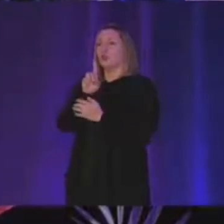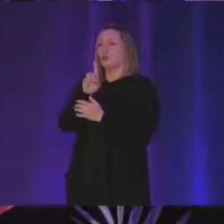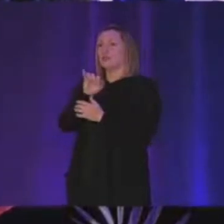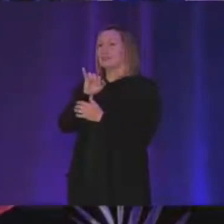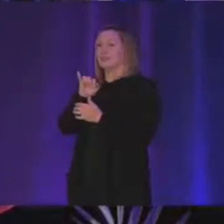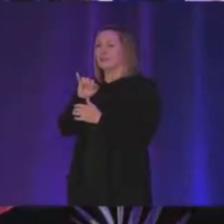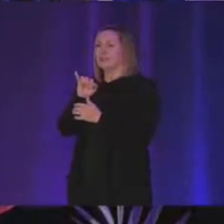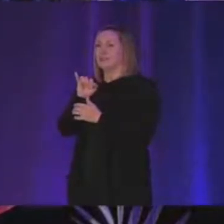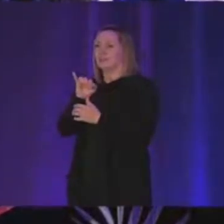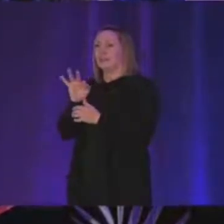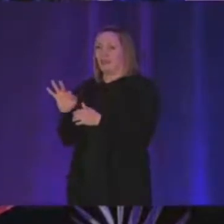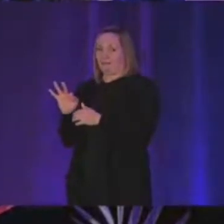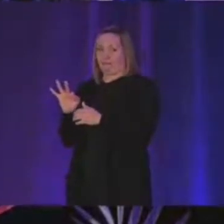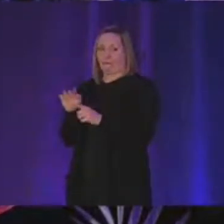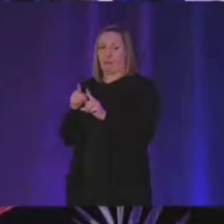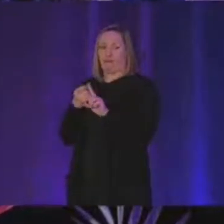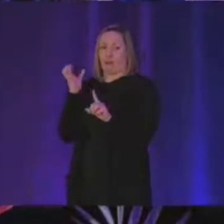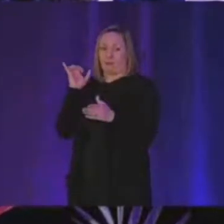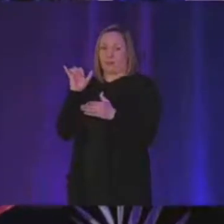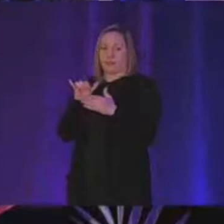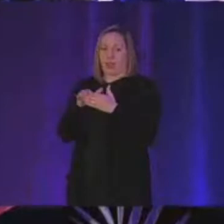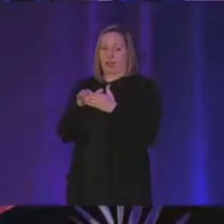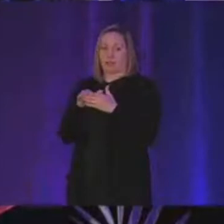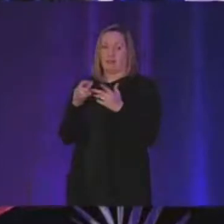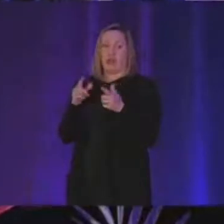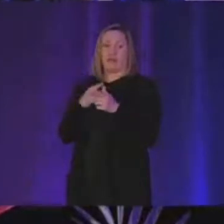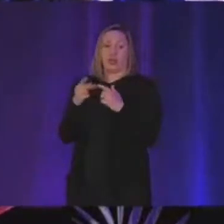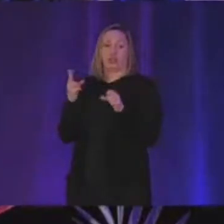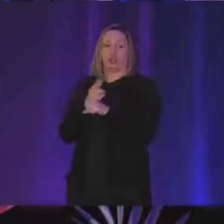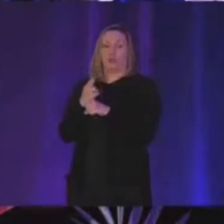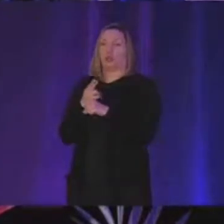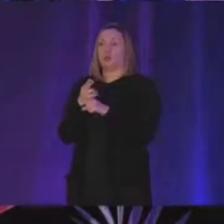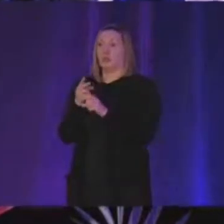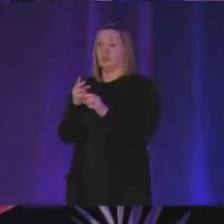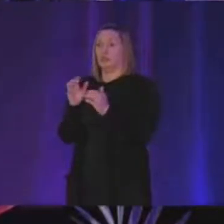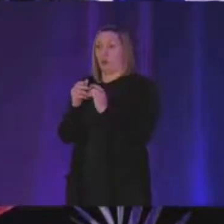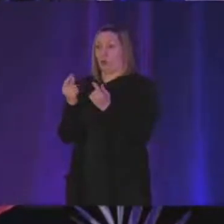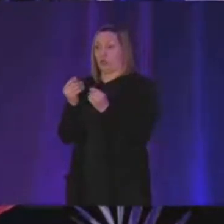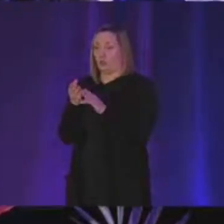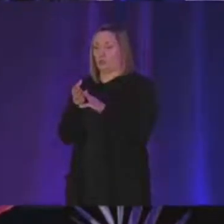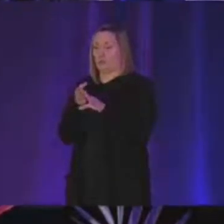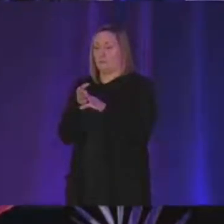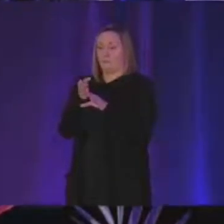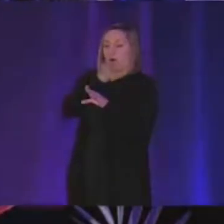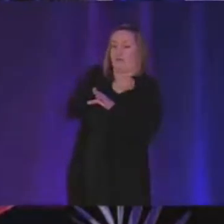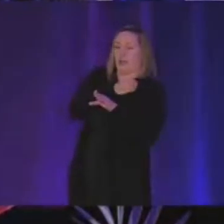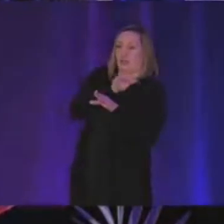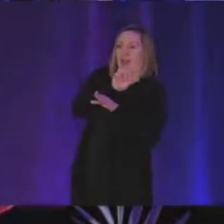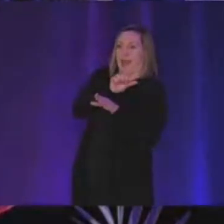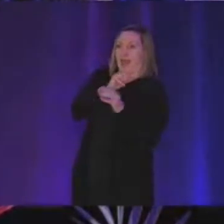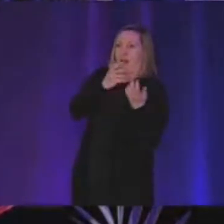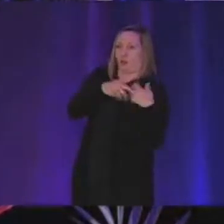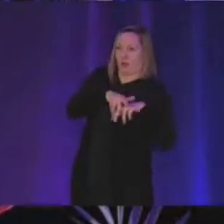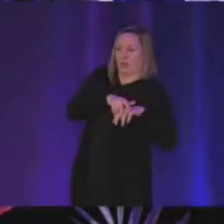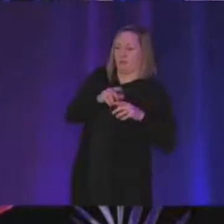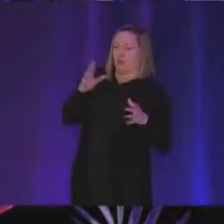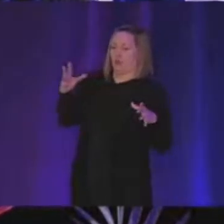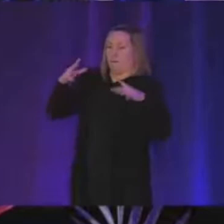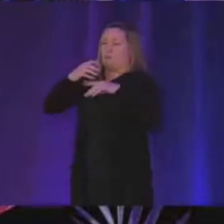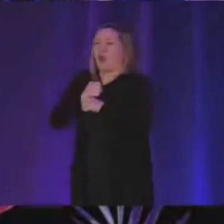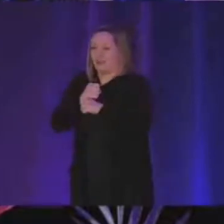uh based on this and from this diff you use the previous uh algorithm to compress that diff